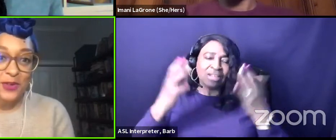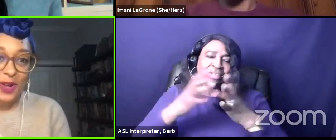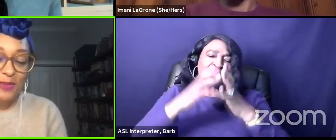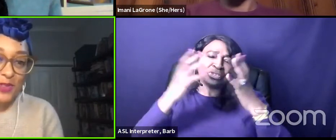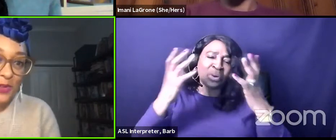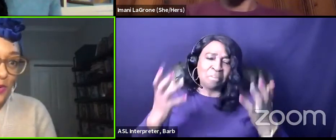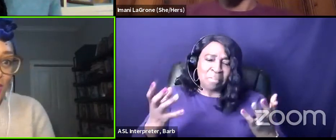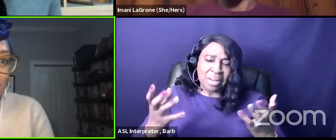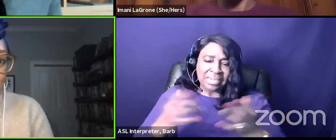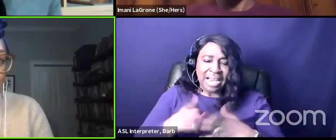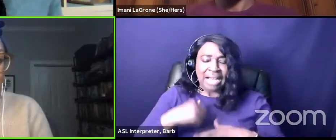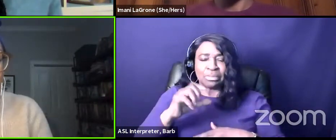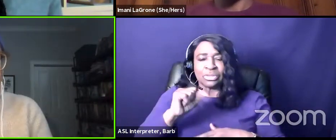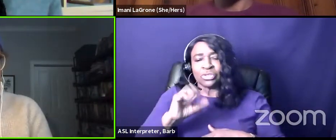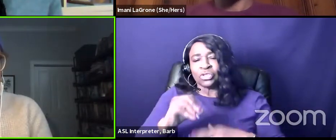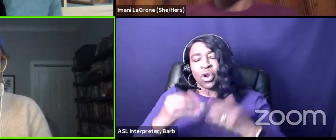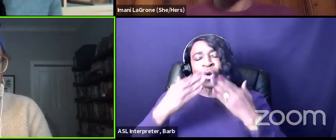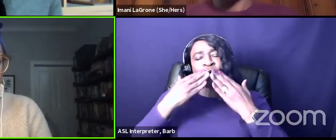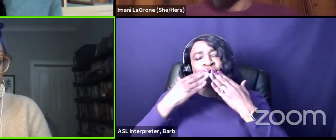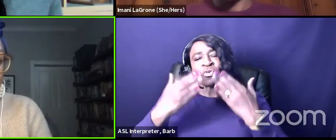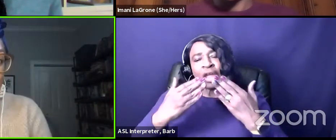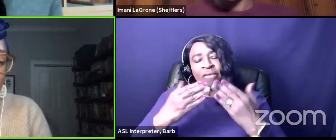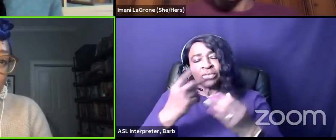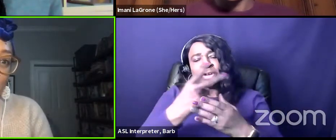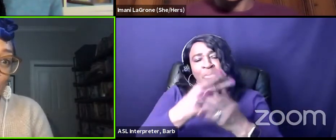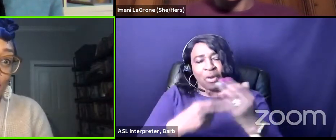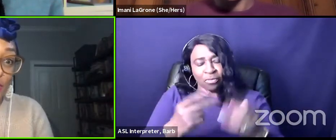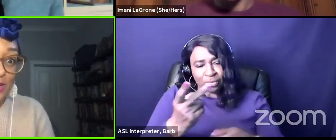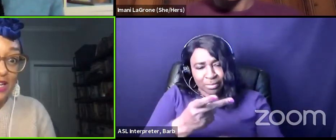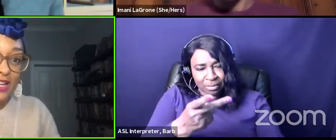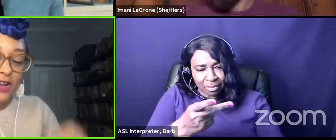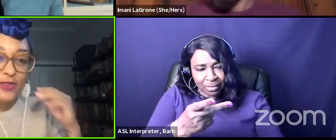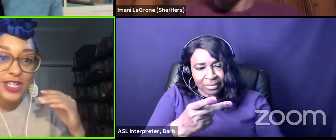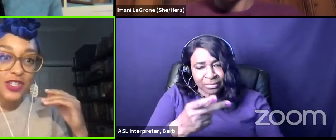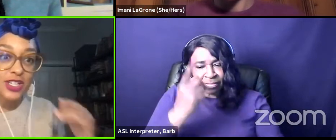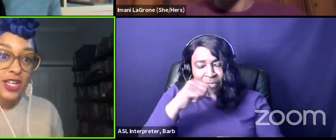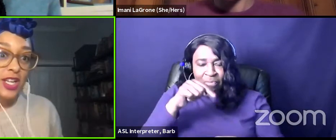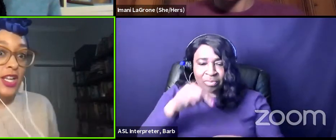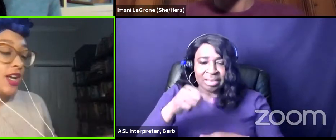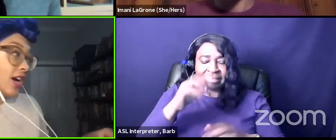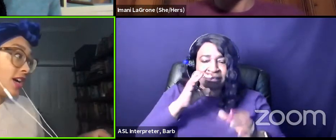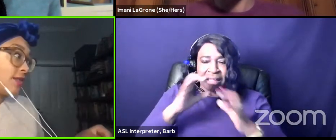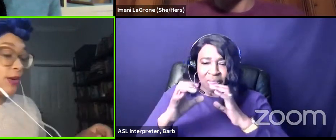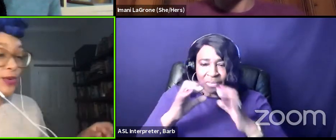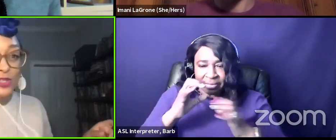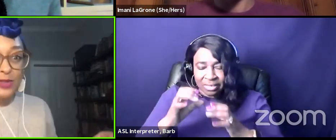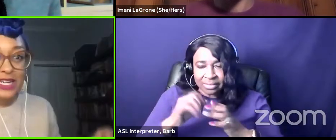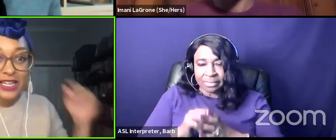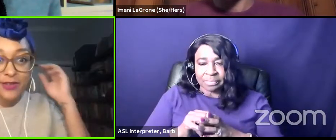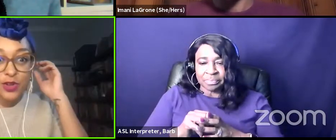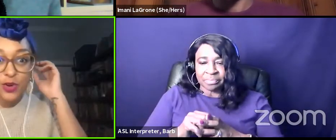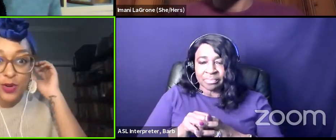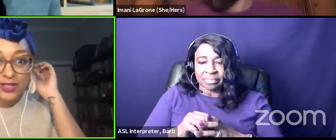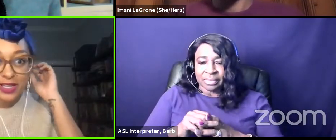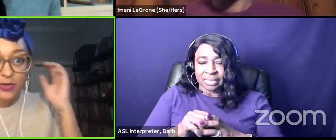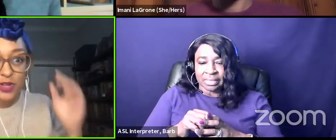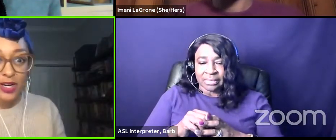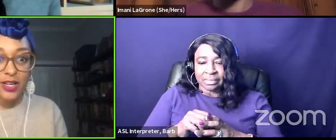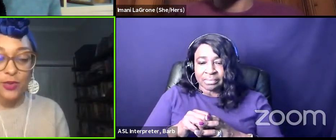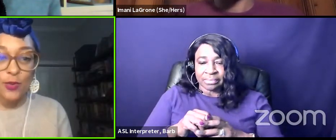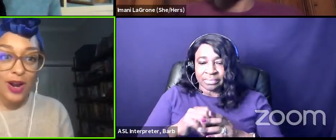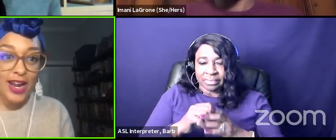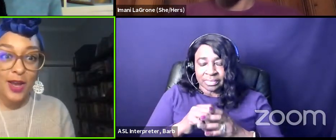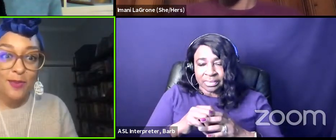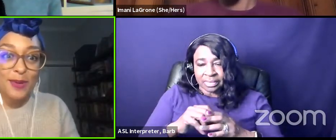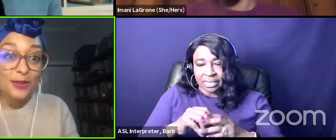i'm so i'm so grateful to both of you for this uh illuminating conversation um it was illuminating even though it's now